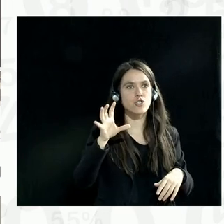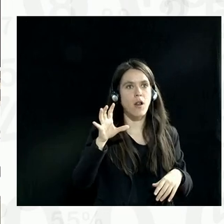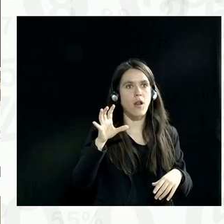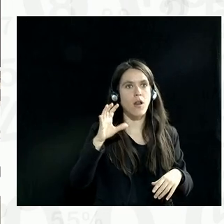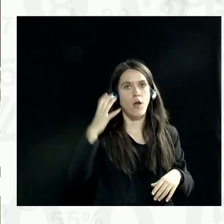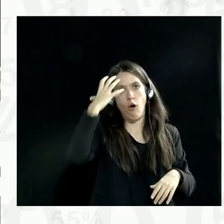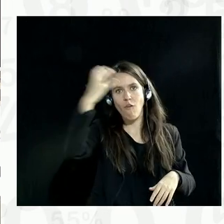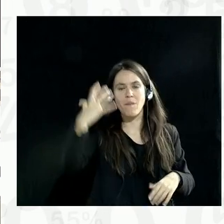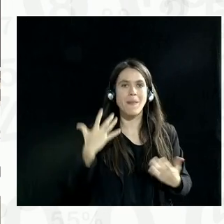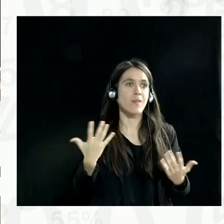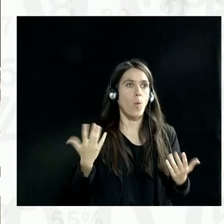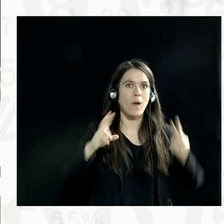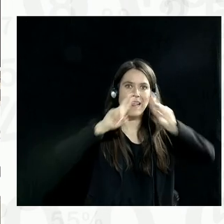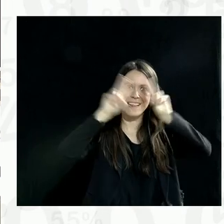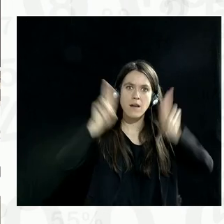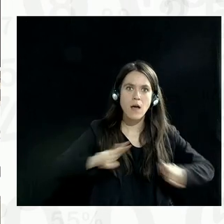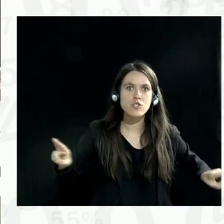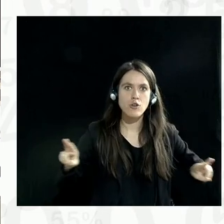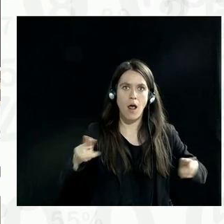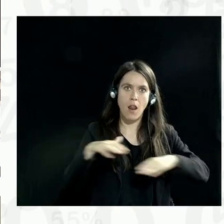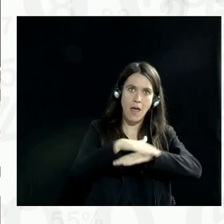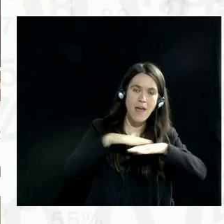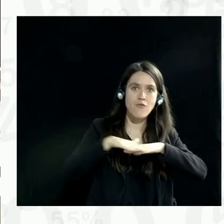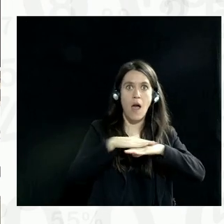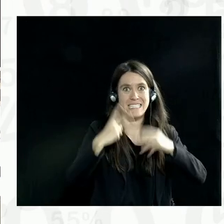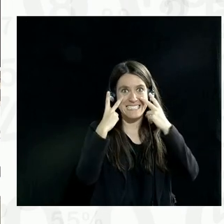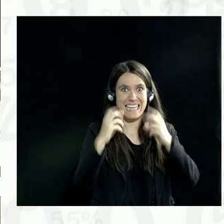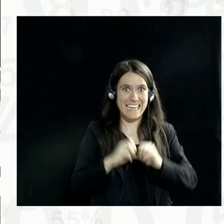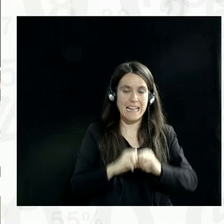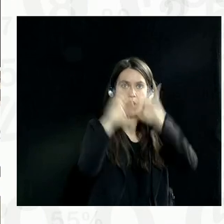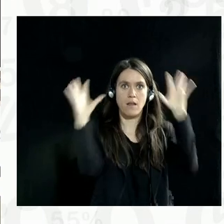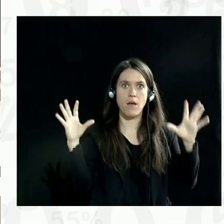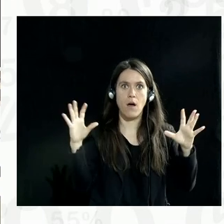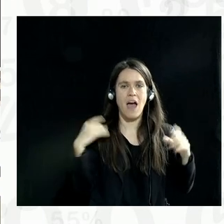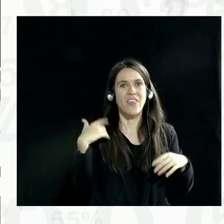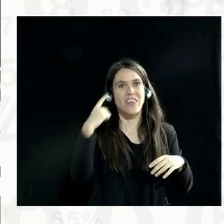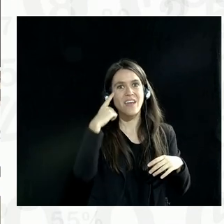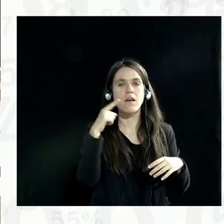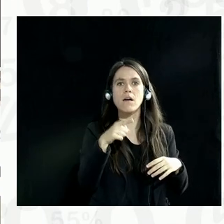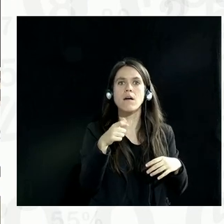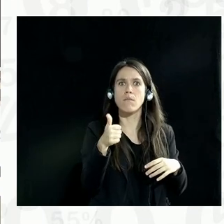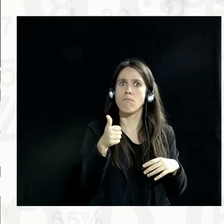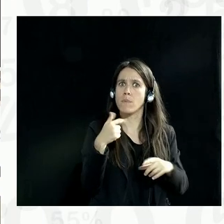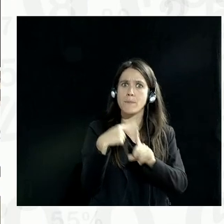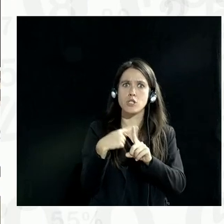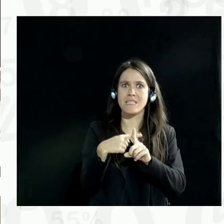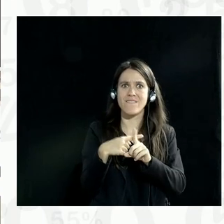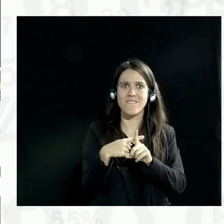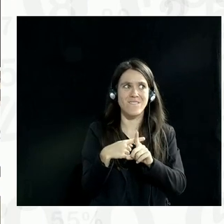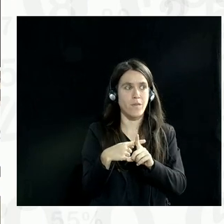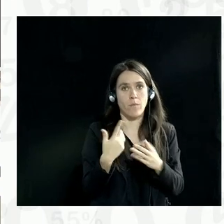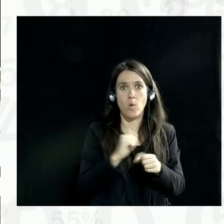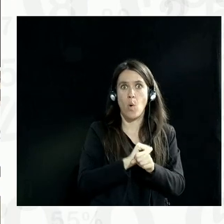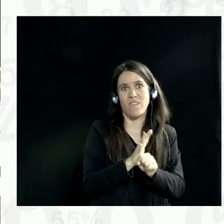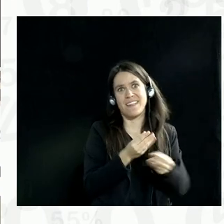you know, arenas, because this is, I think, a very positive side of the